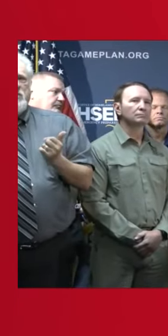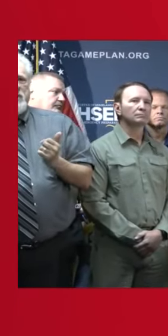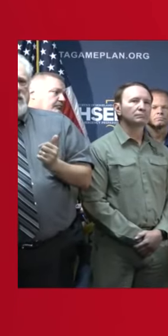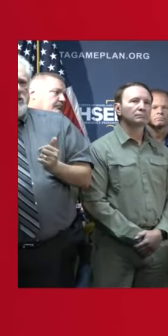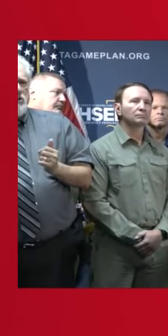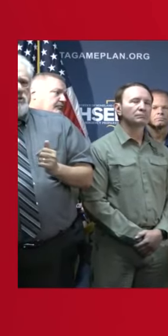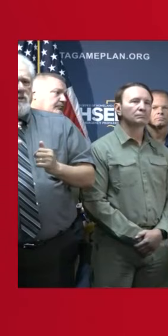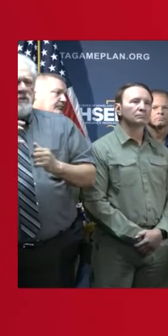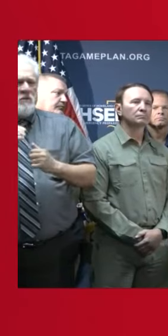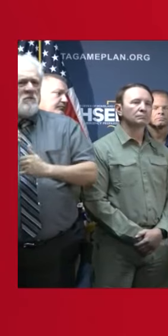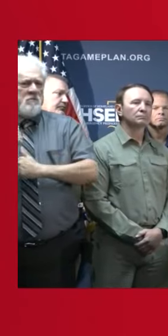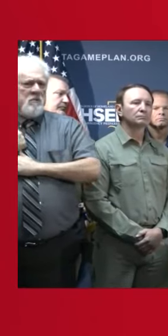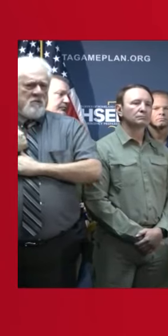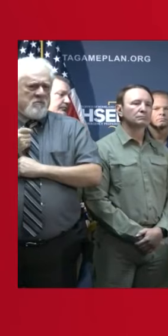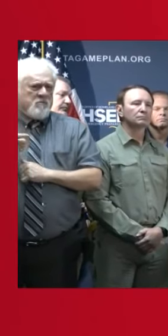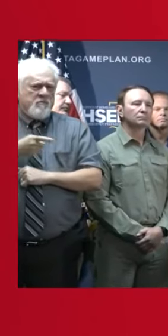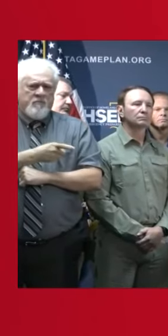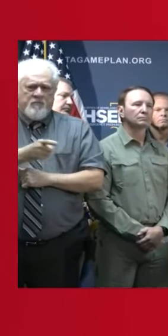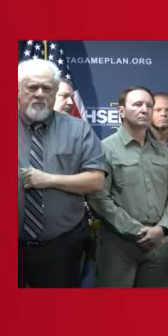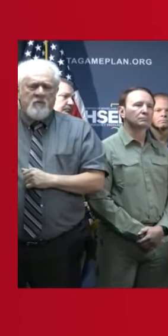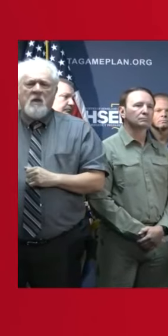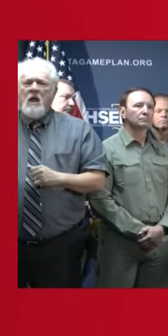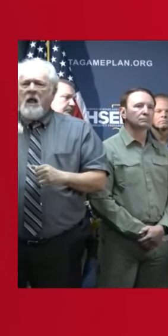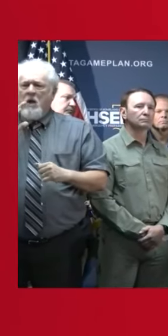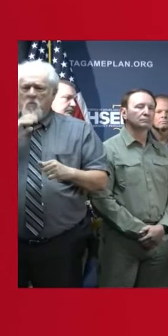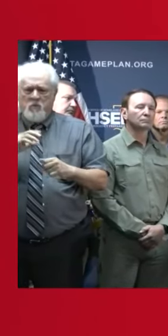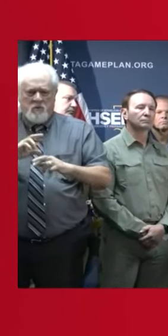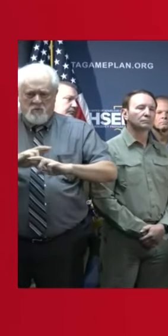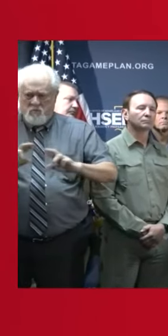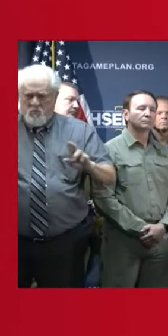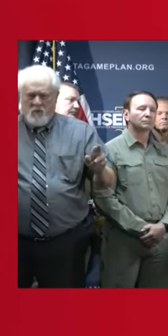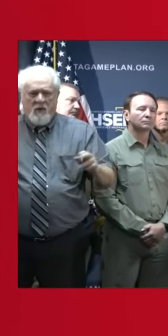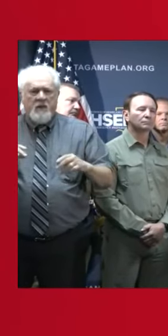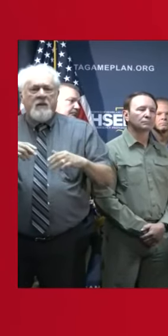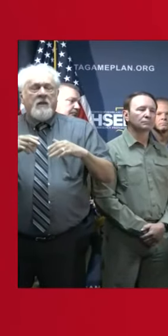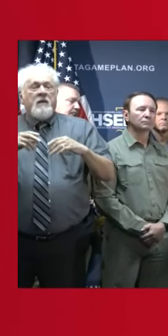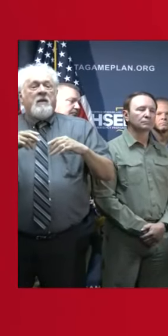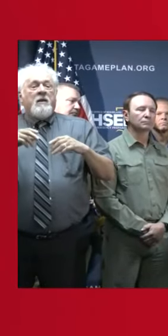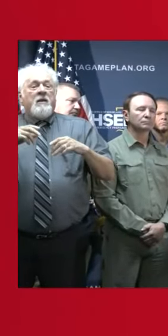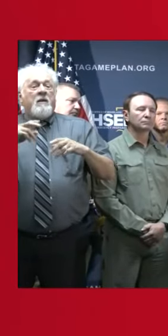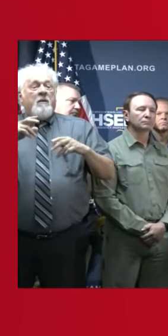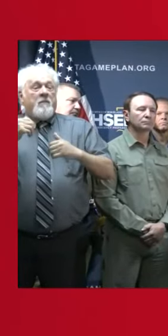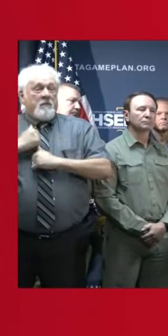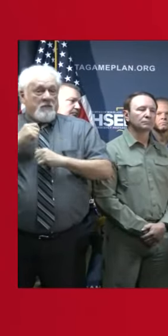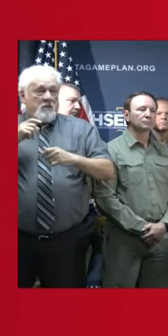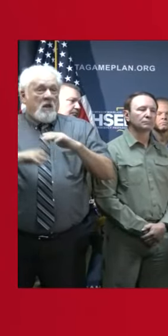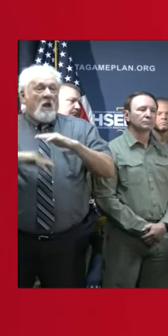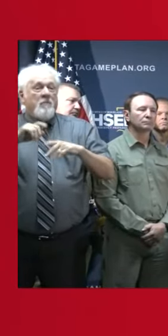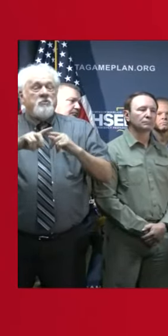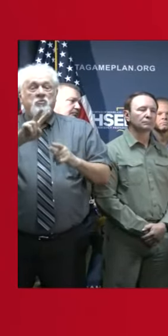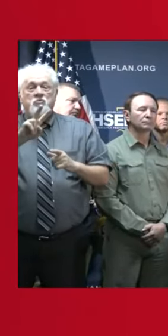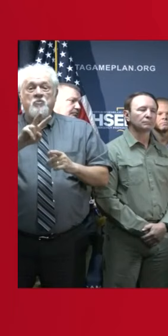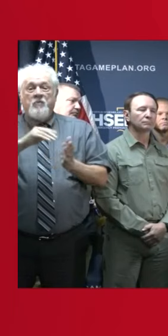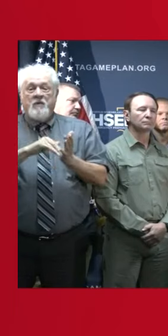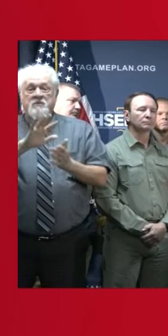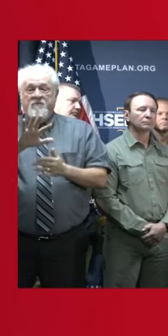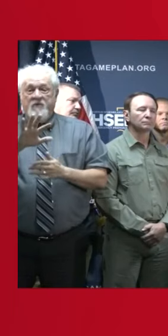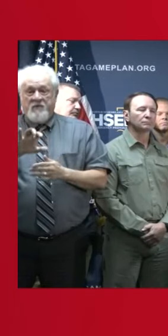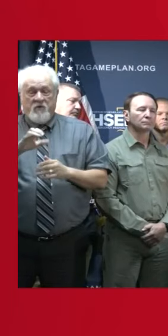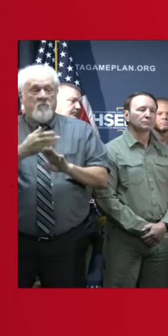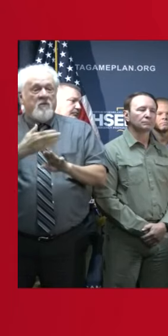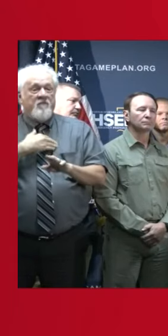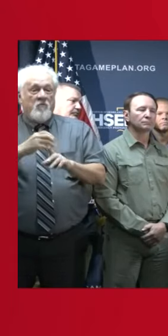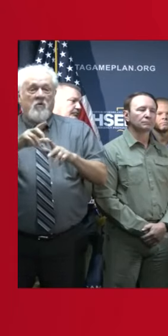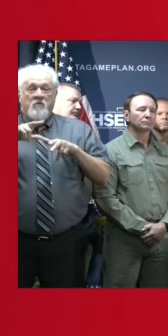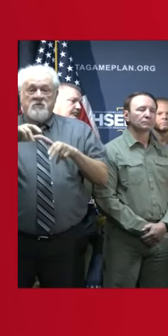Guardsmen on mission and will continue to mobilize forces to reach approximately 2,500 total strength before the storm strikes.